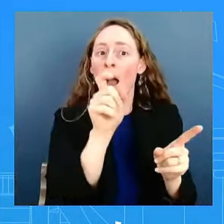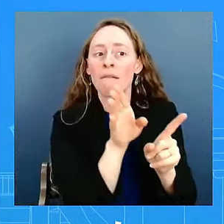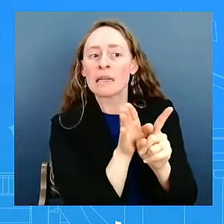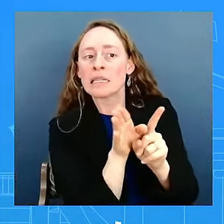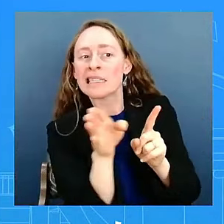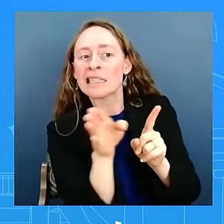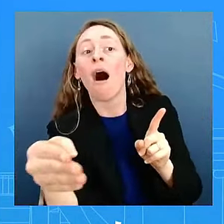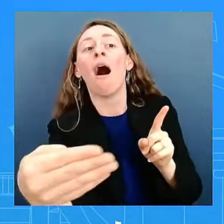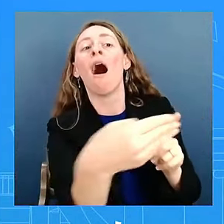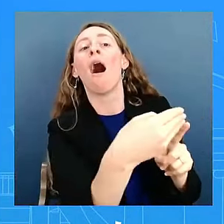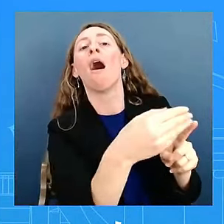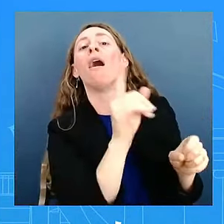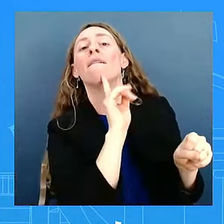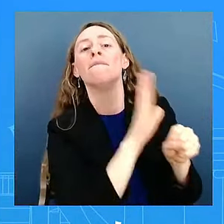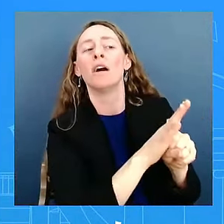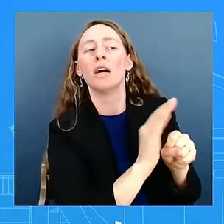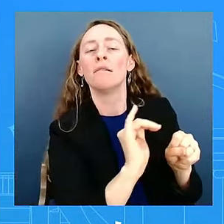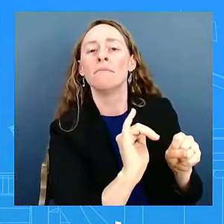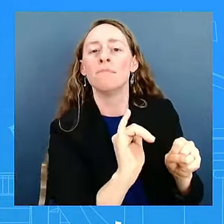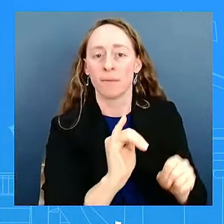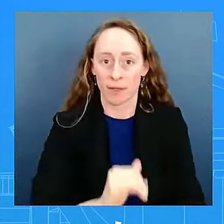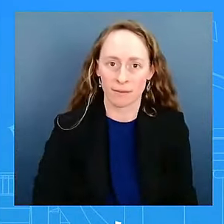I have no conversations to speak to. Okay.